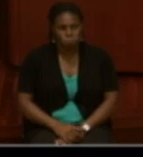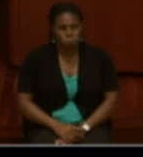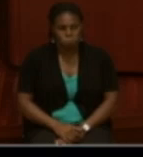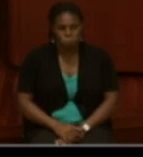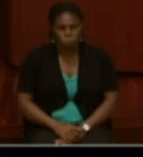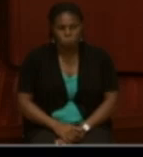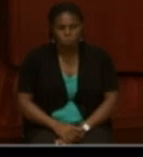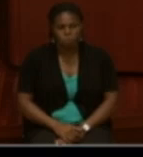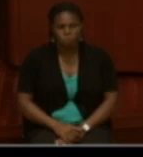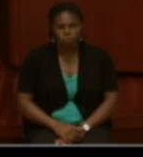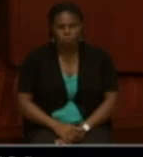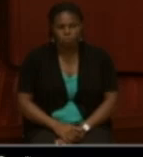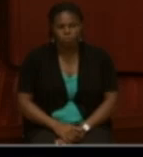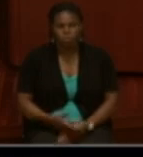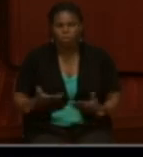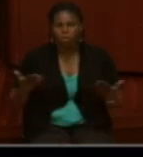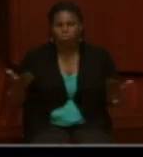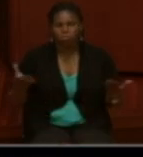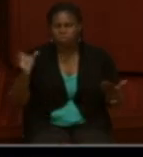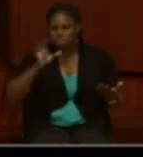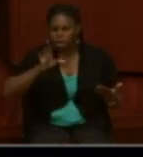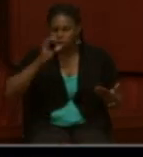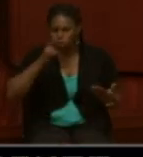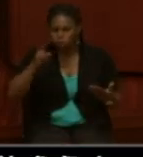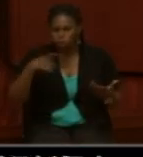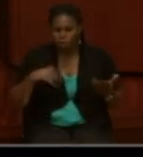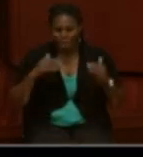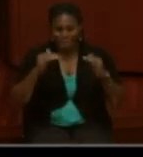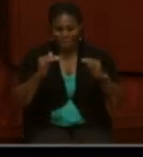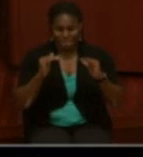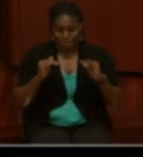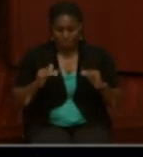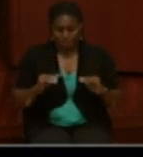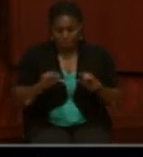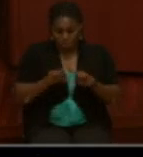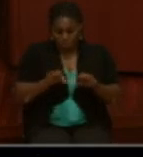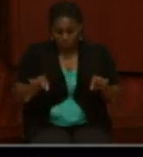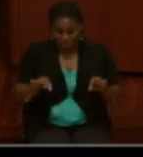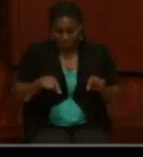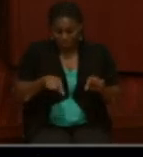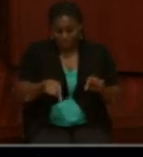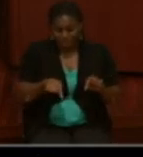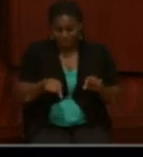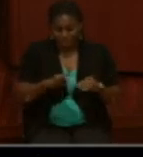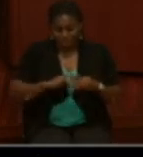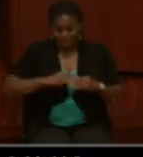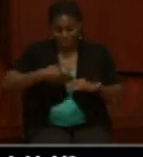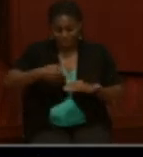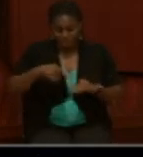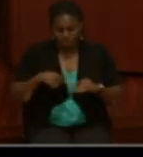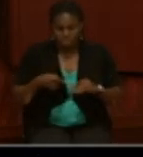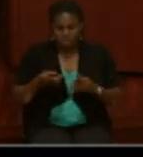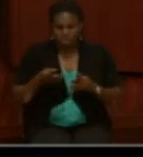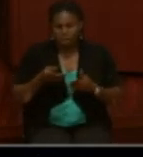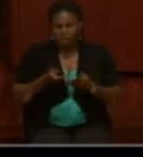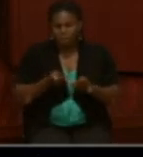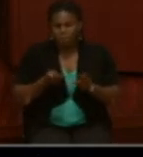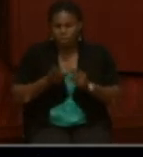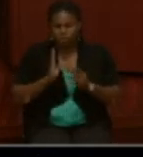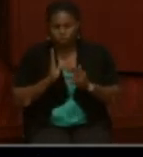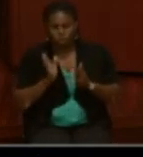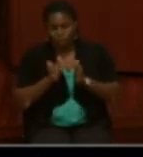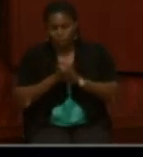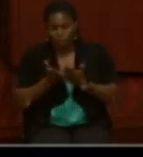One of the other things to look for is at the bottom of the envelope itself, there's a place for a bookmark or a see also.